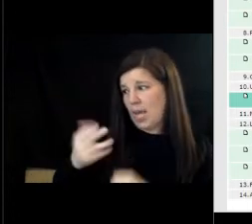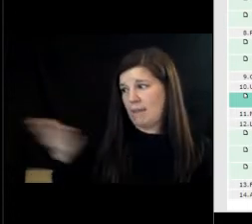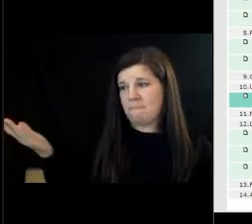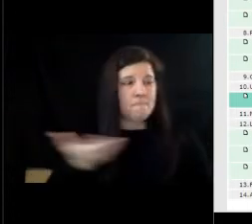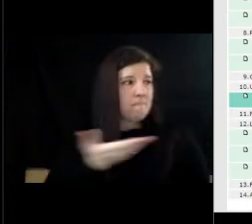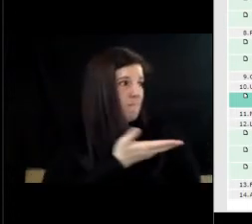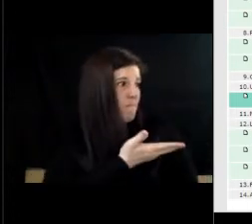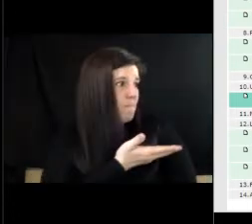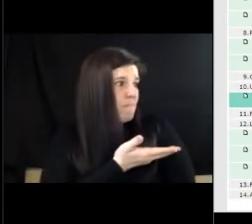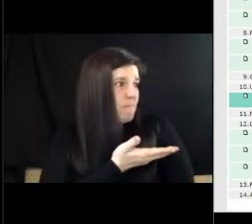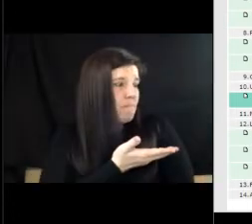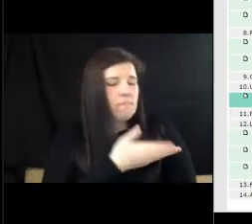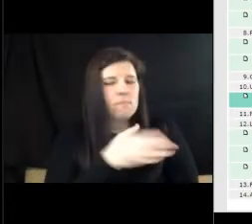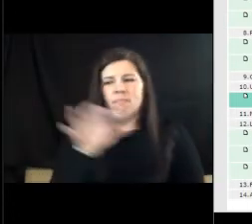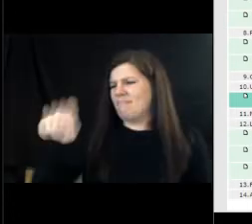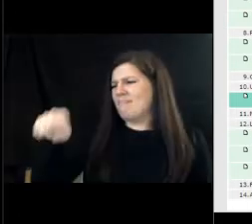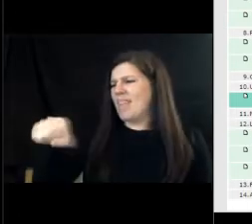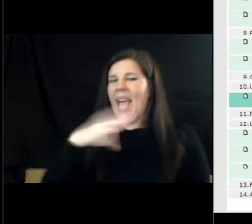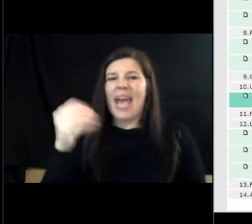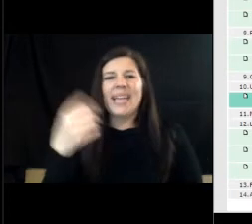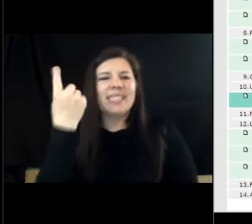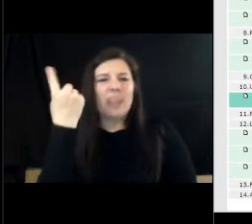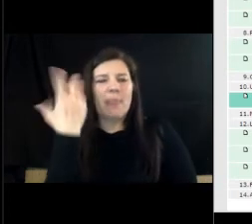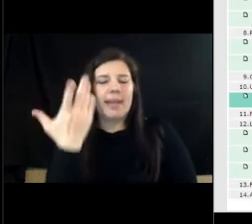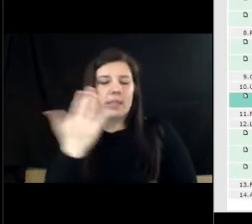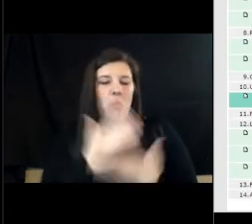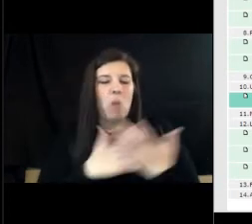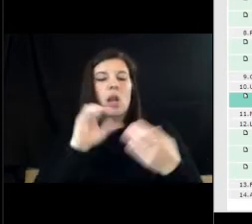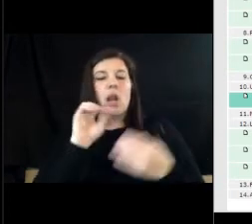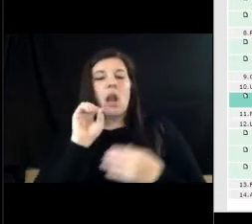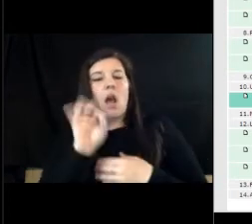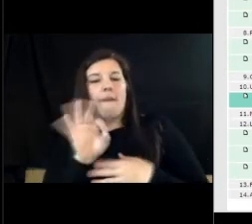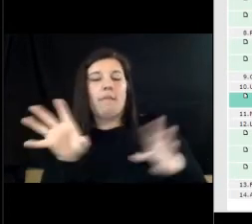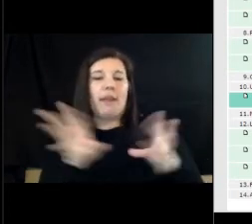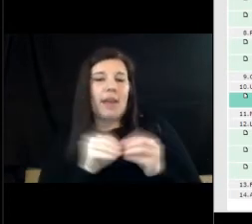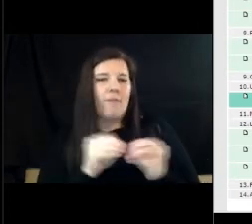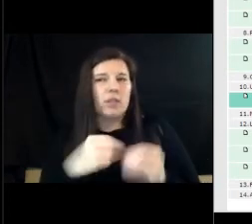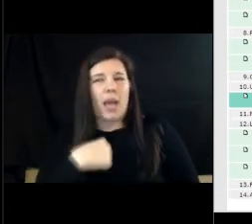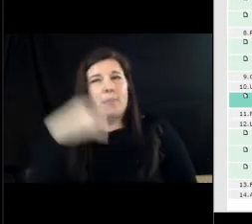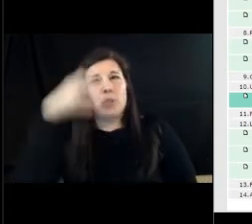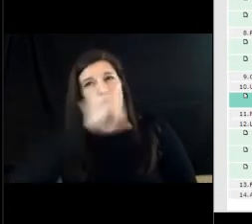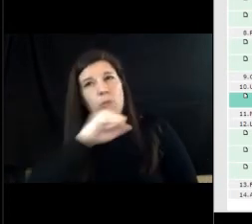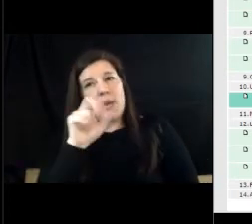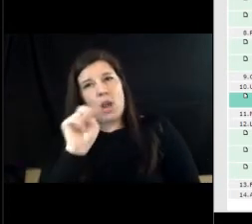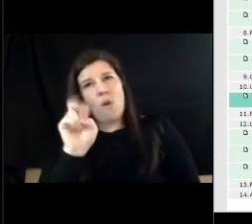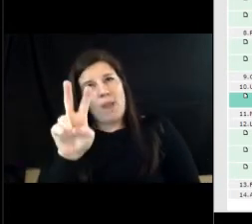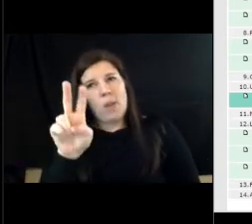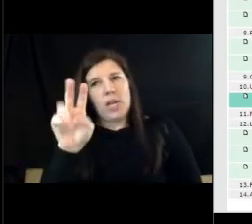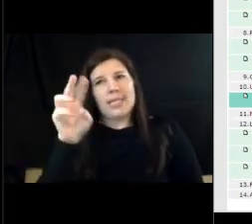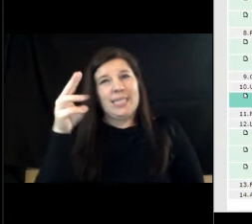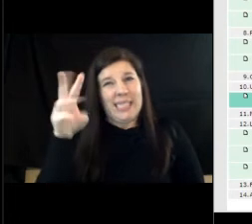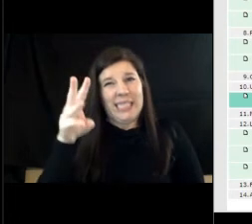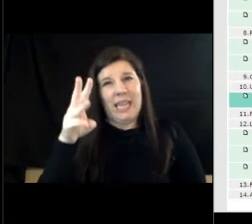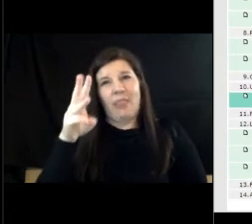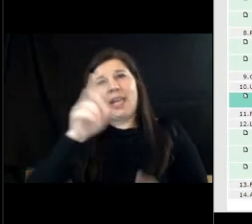it it's something that is part of this conference i'm assuming the 16th is check-in day and this is or is